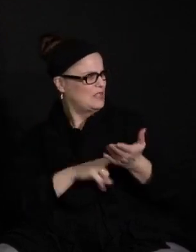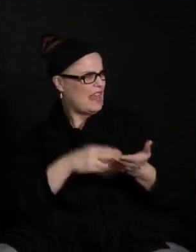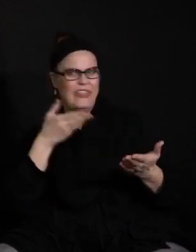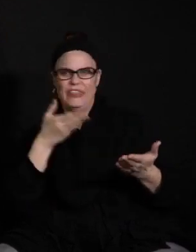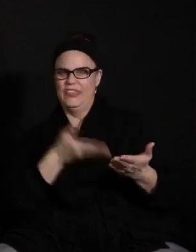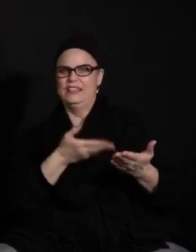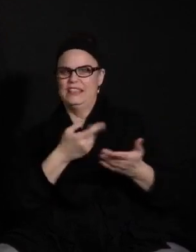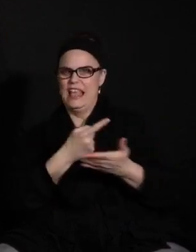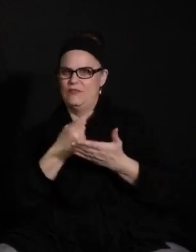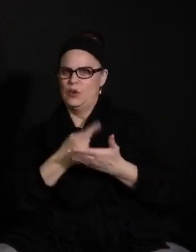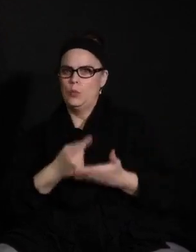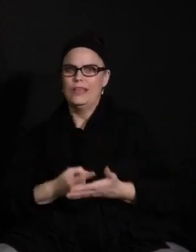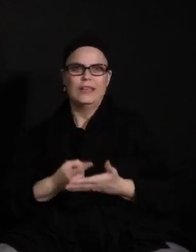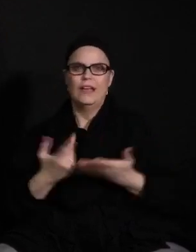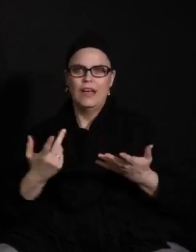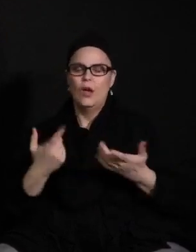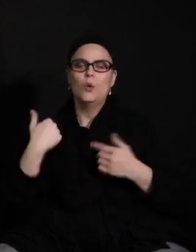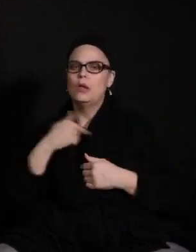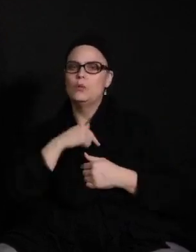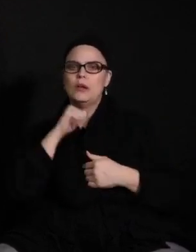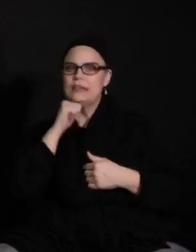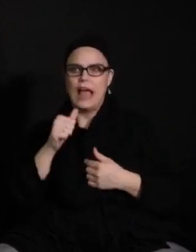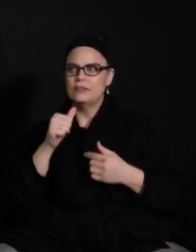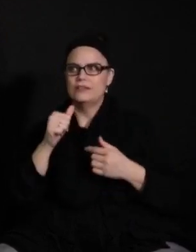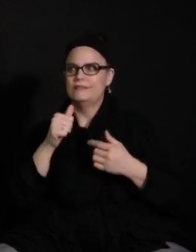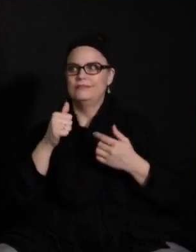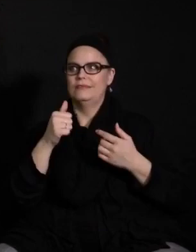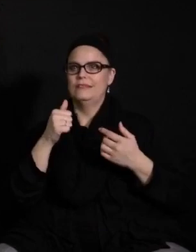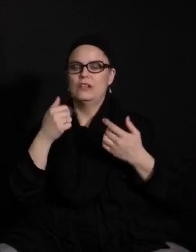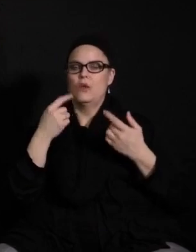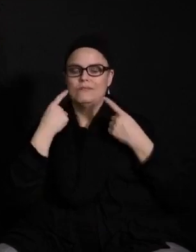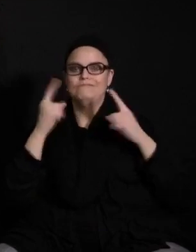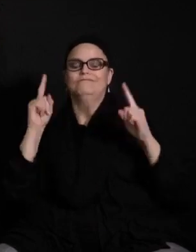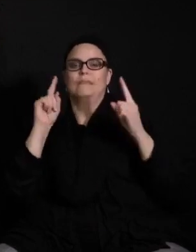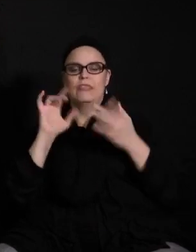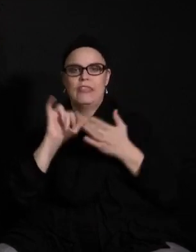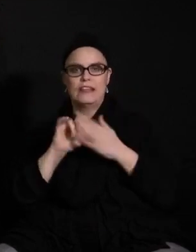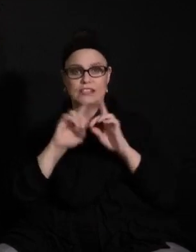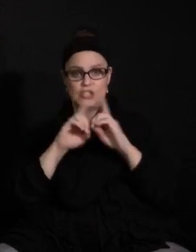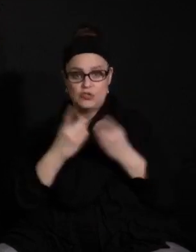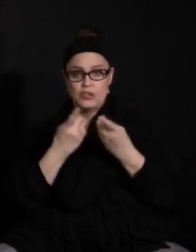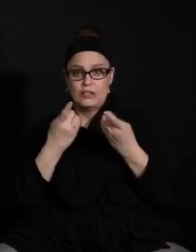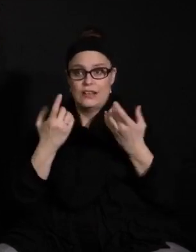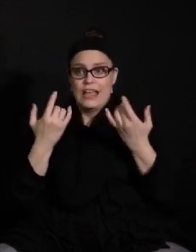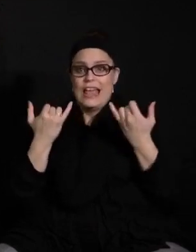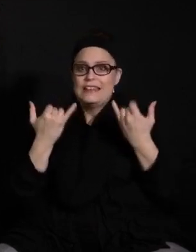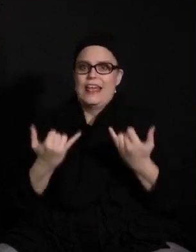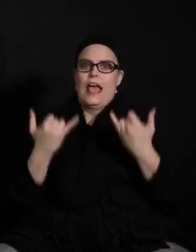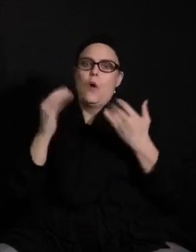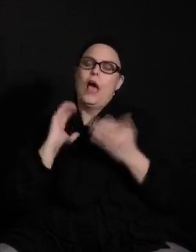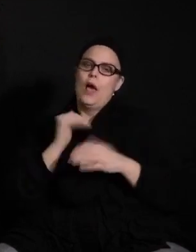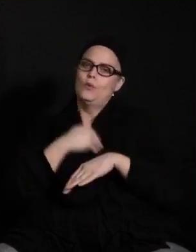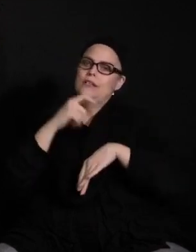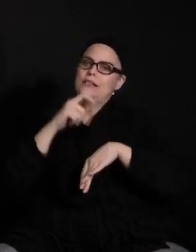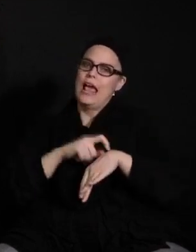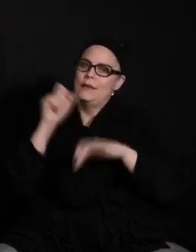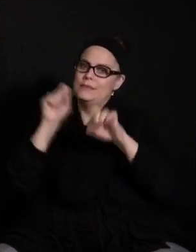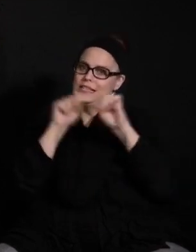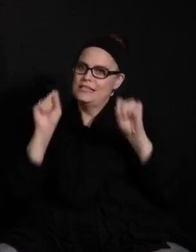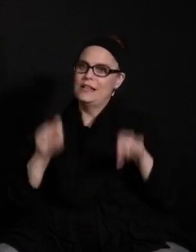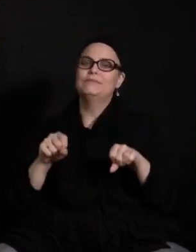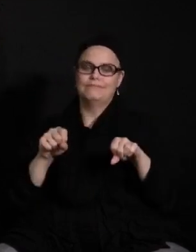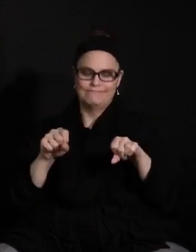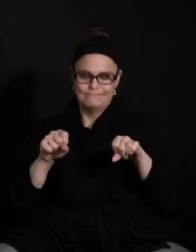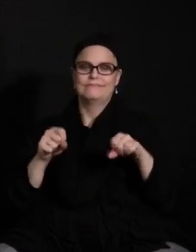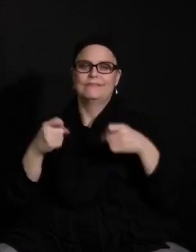understand that we just weren't quite there as a district yet. I do think it's very important that we have an automated time system for many, many reasons.